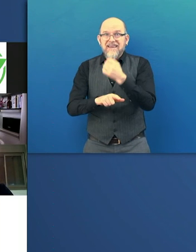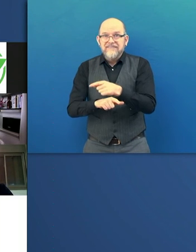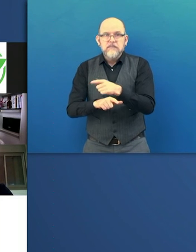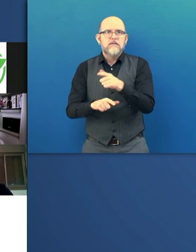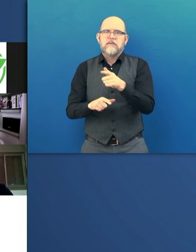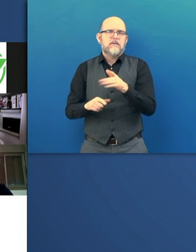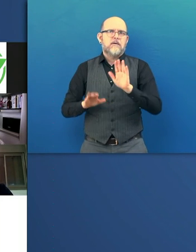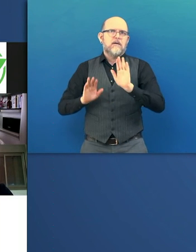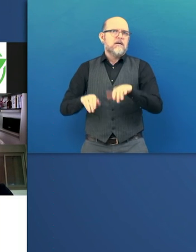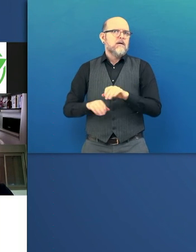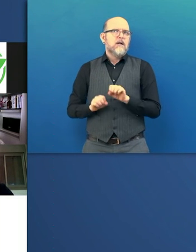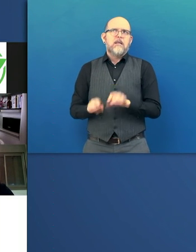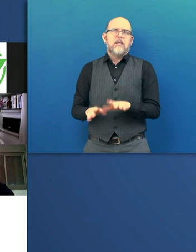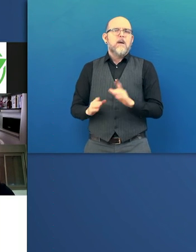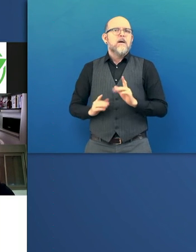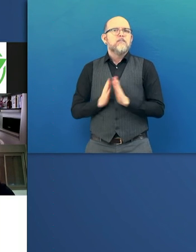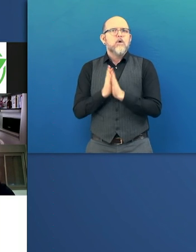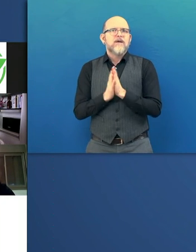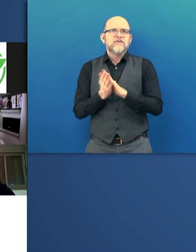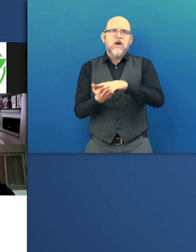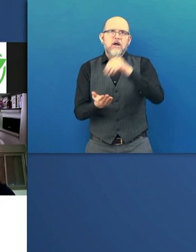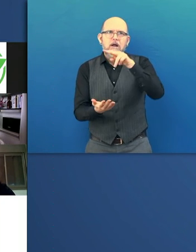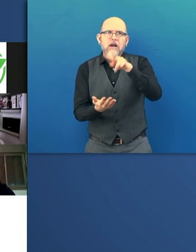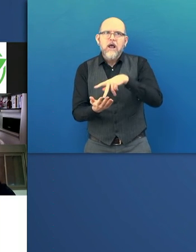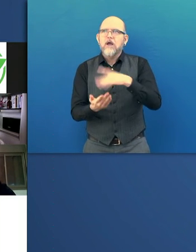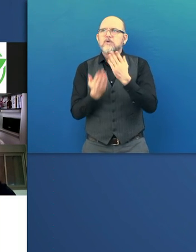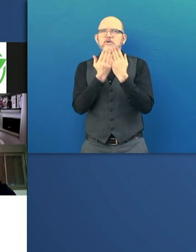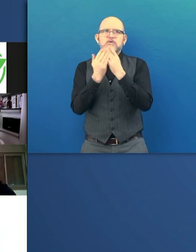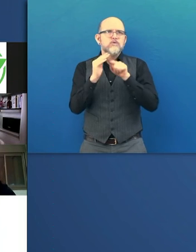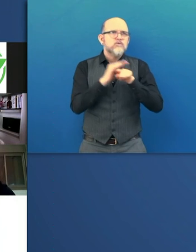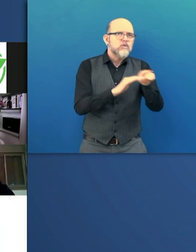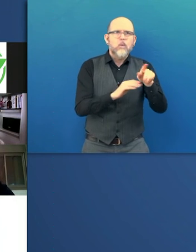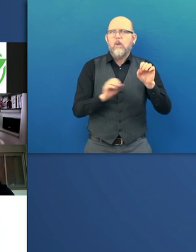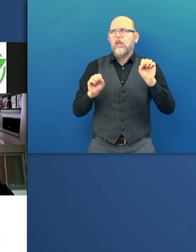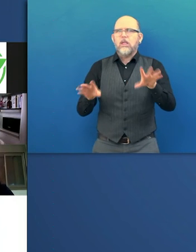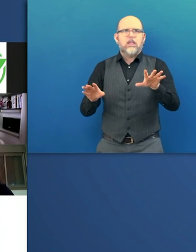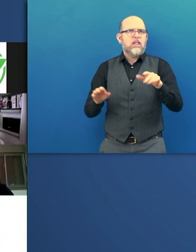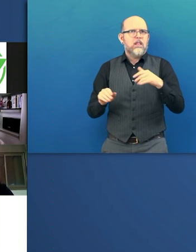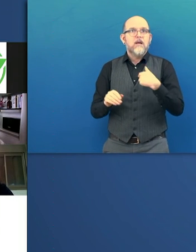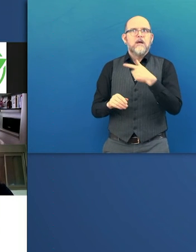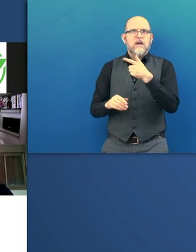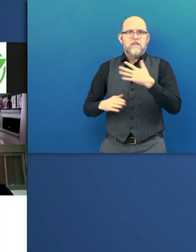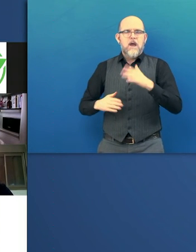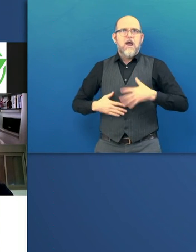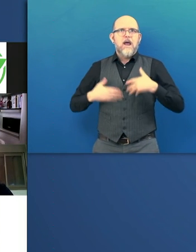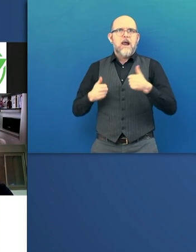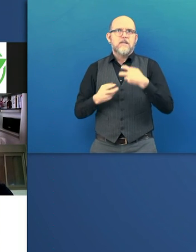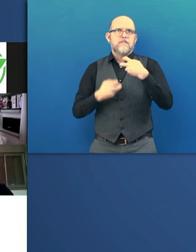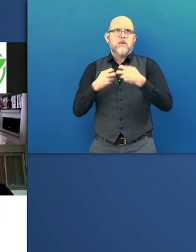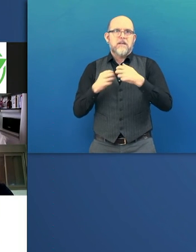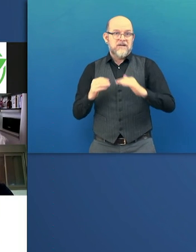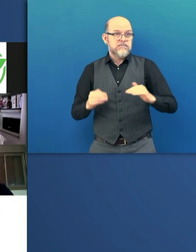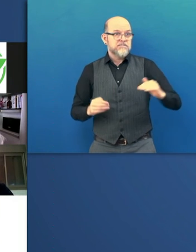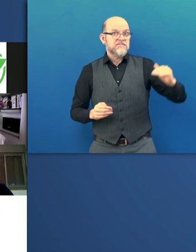don't have any motivation to go to school. And they have more health health problems. And when they become adults, they